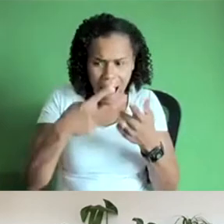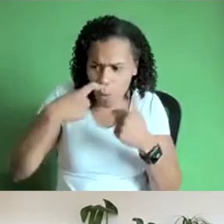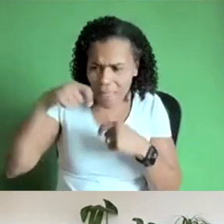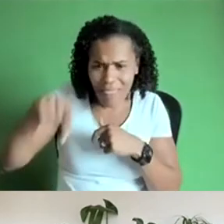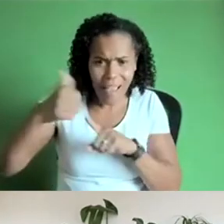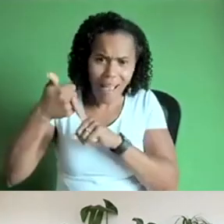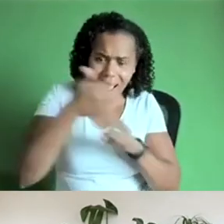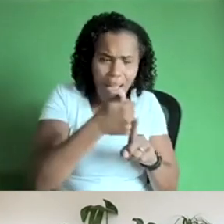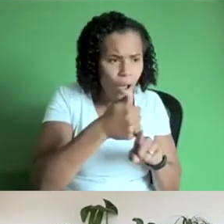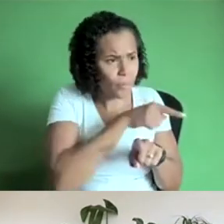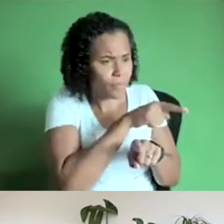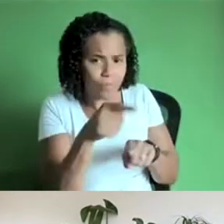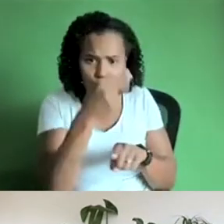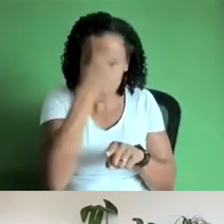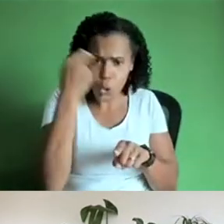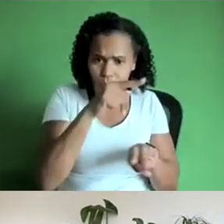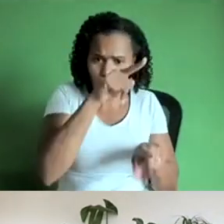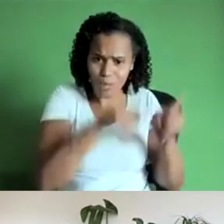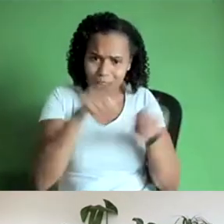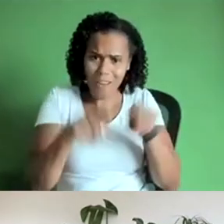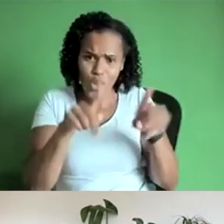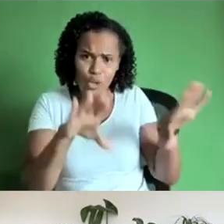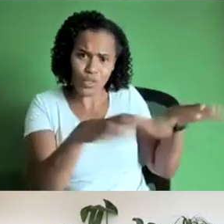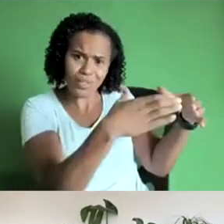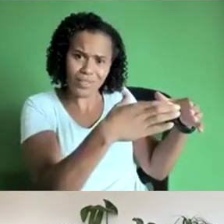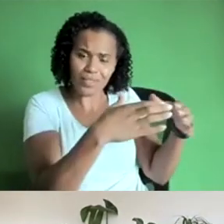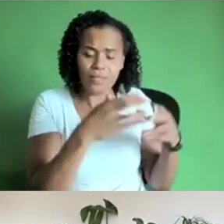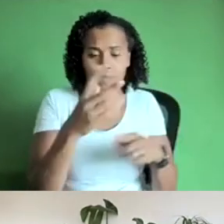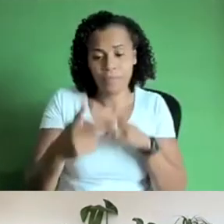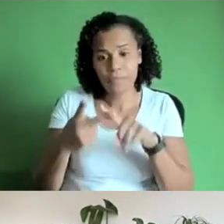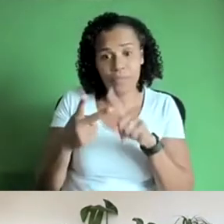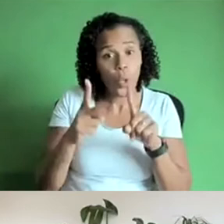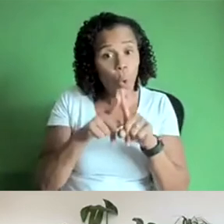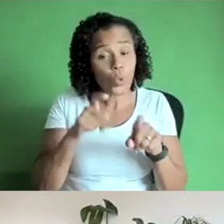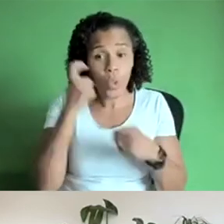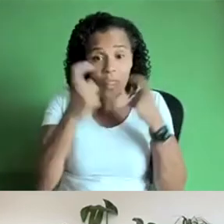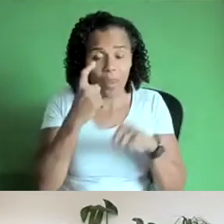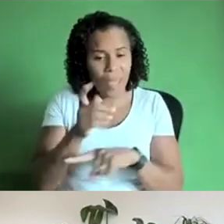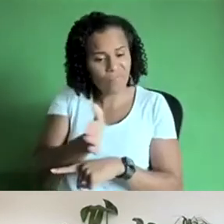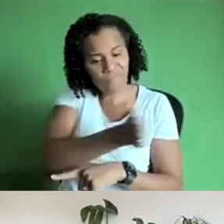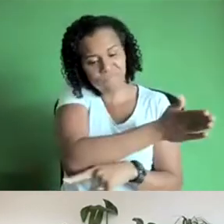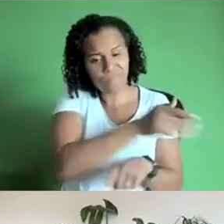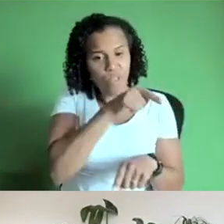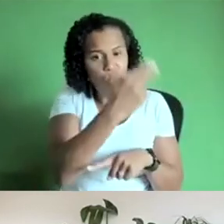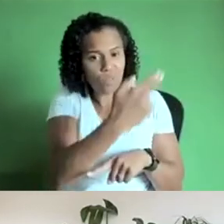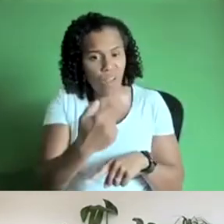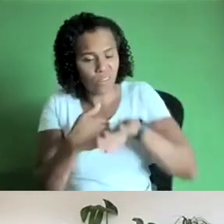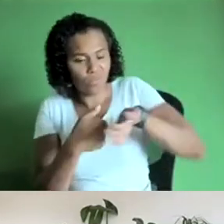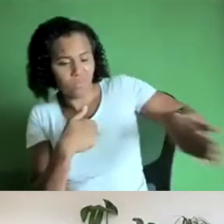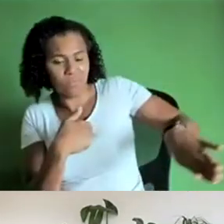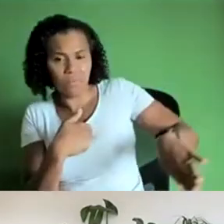second question or provocation is how can supporting marginalized artists make a difference to individuals and communities